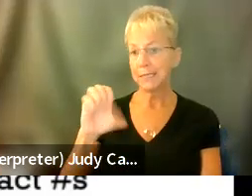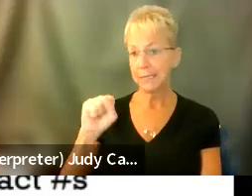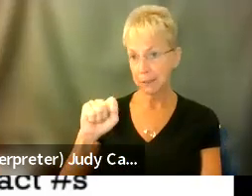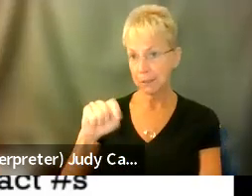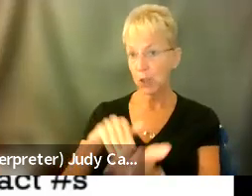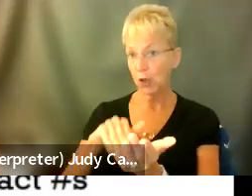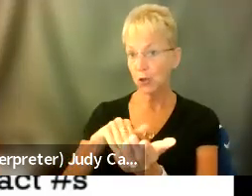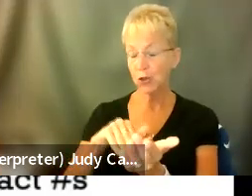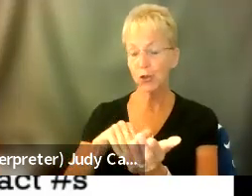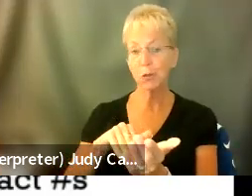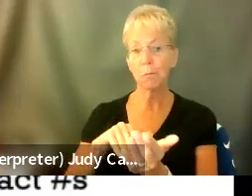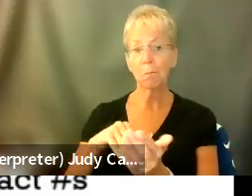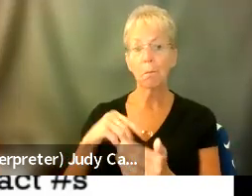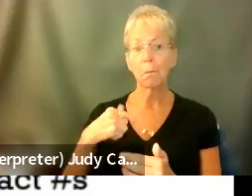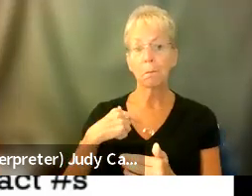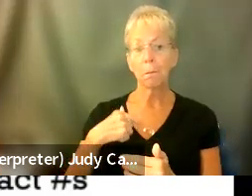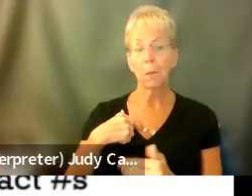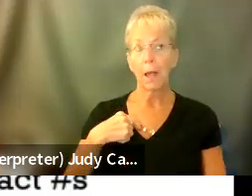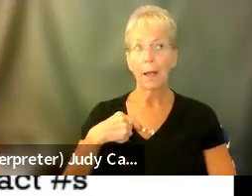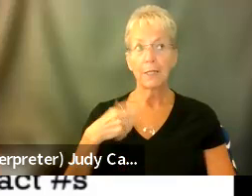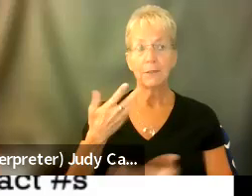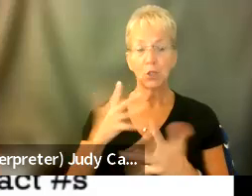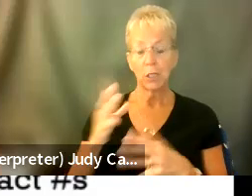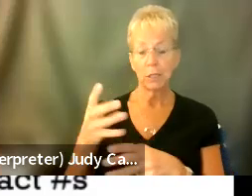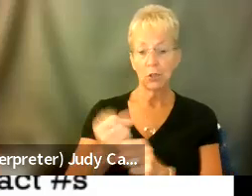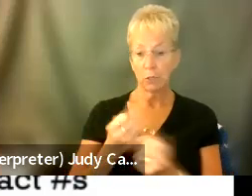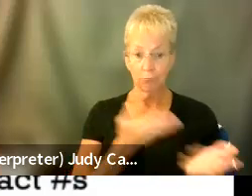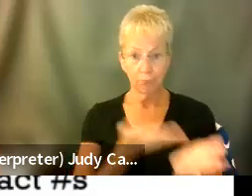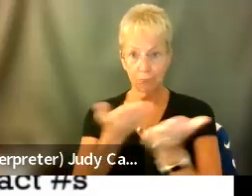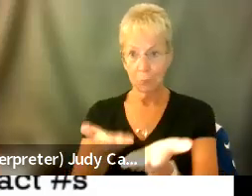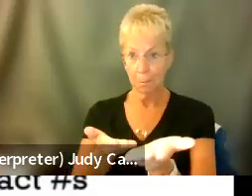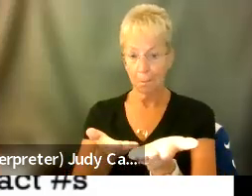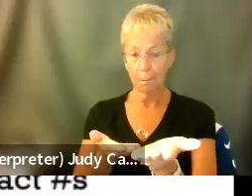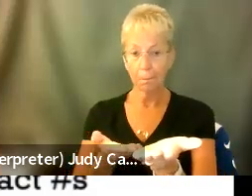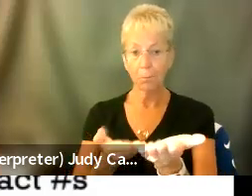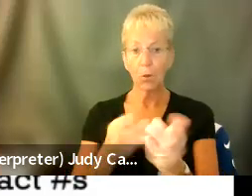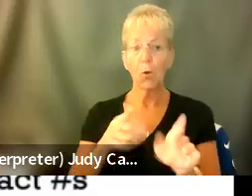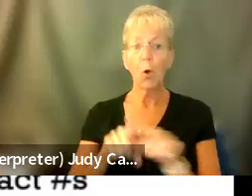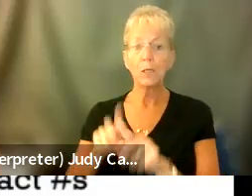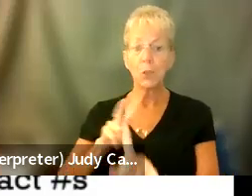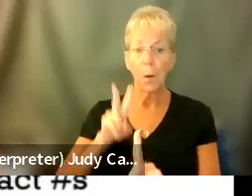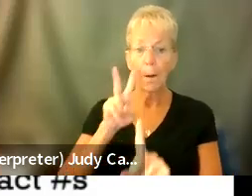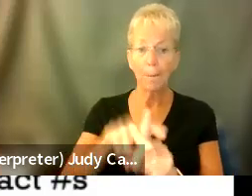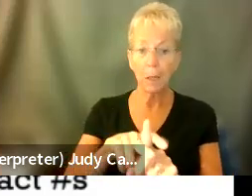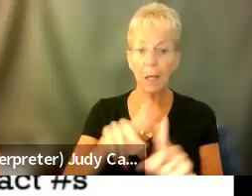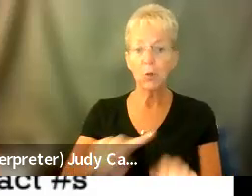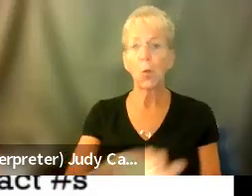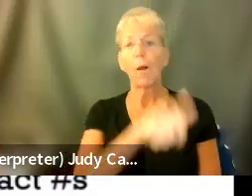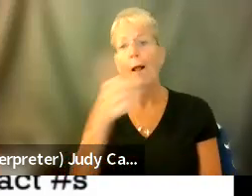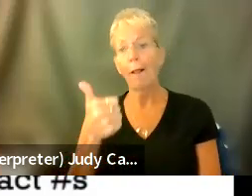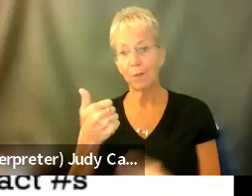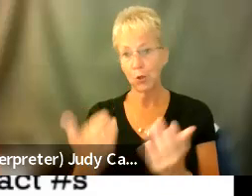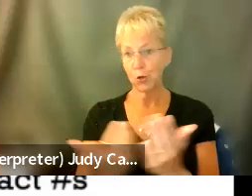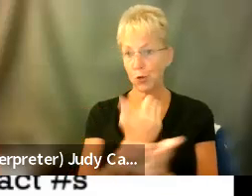I took what I did for the geneticist, and then applied it to all of my other new doctors